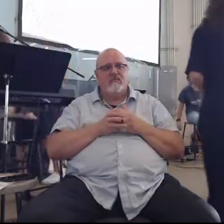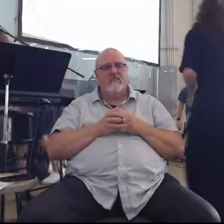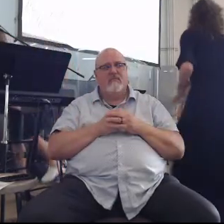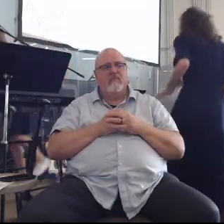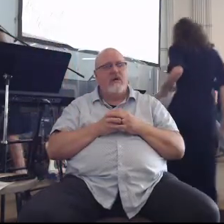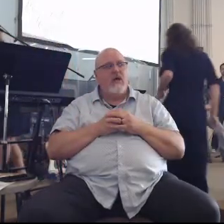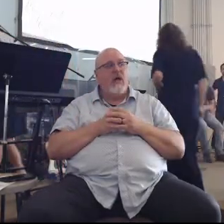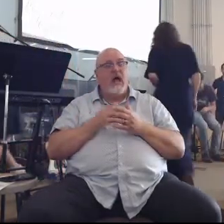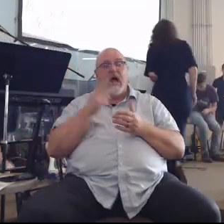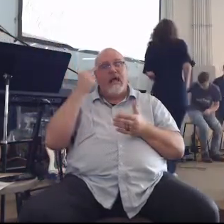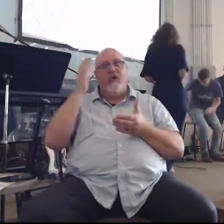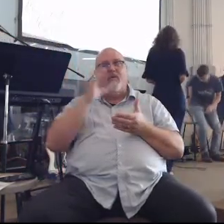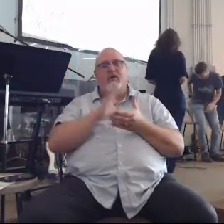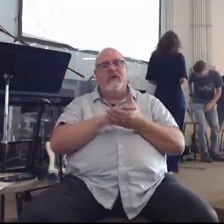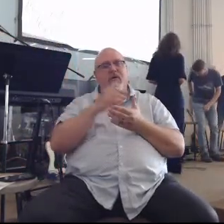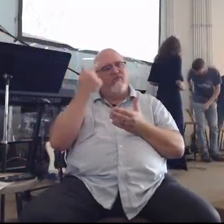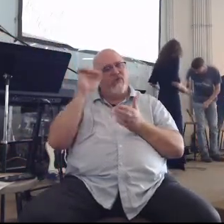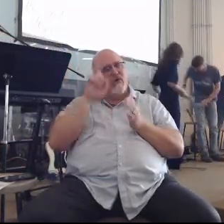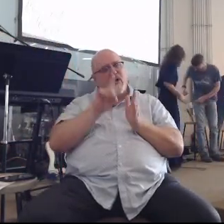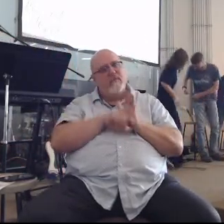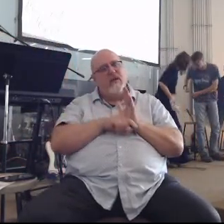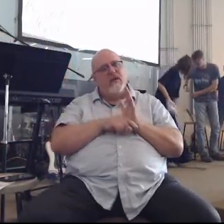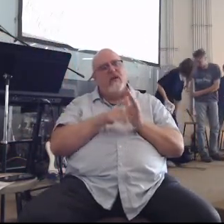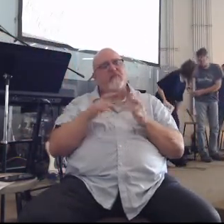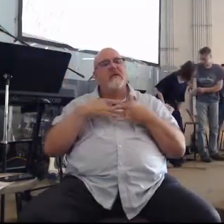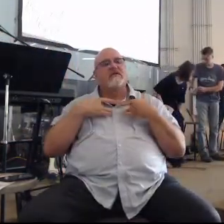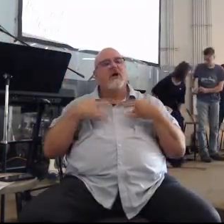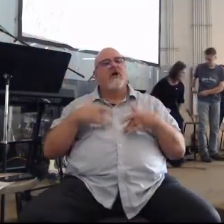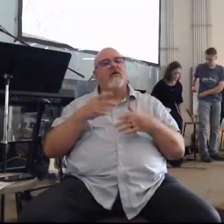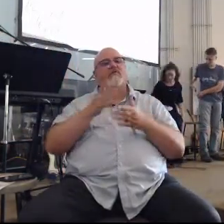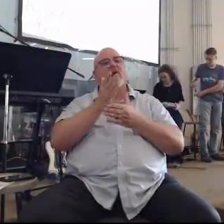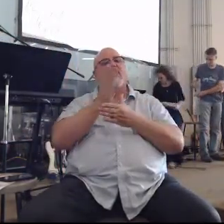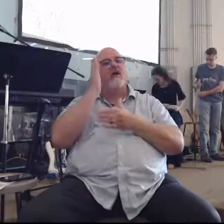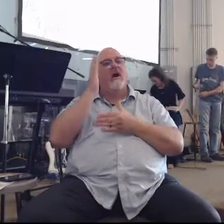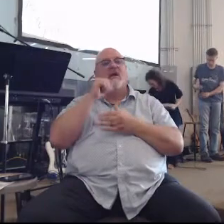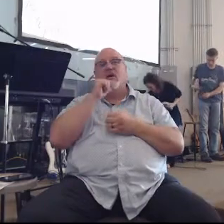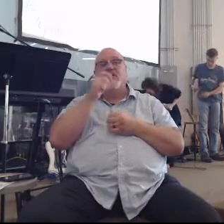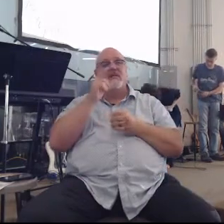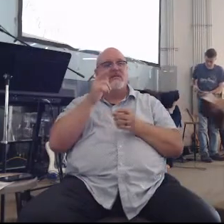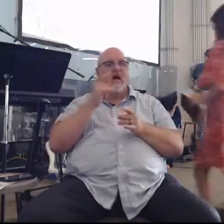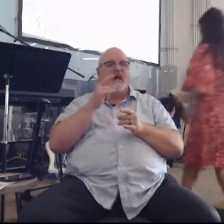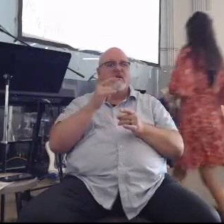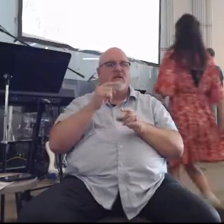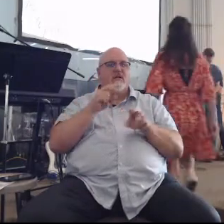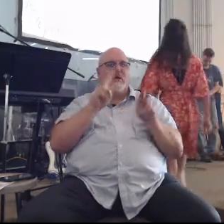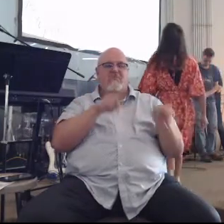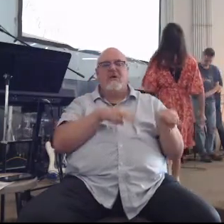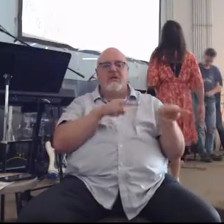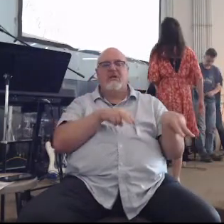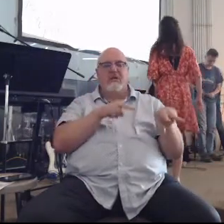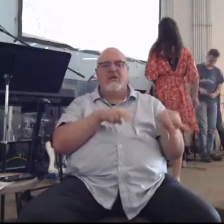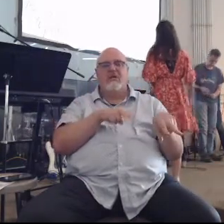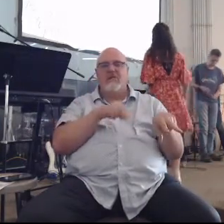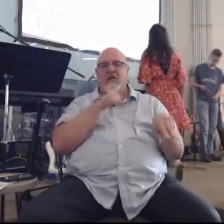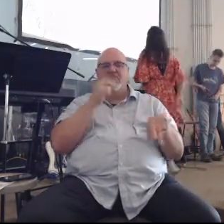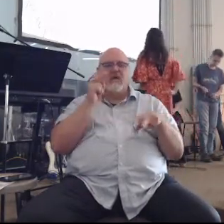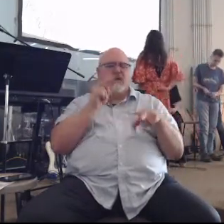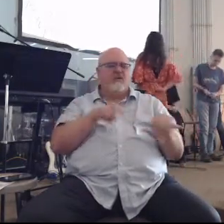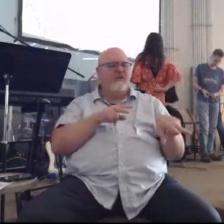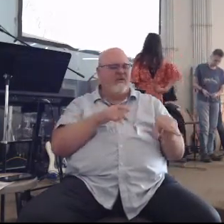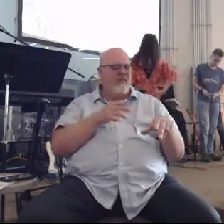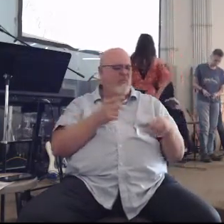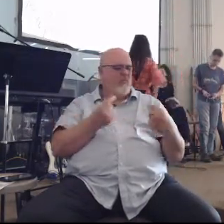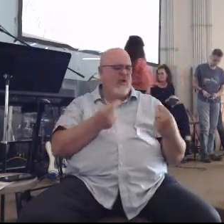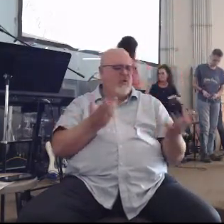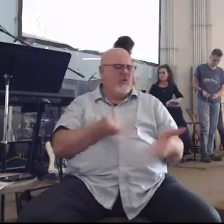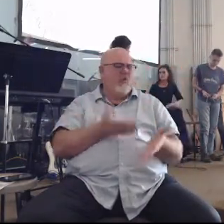guys I don't believe for a minute because I know the heart of our God and so do you that he was not ridiculing Elijah he was not looking at Elijah going what are you